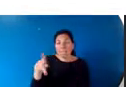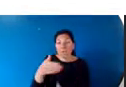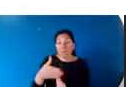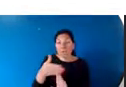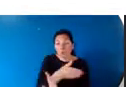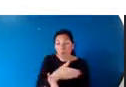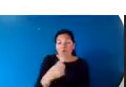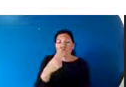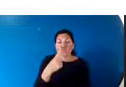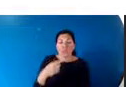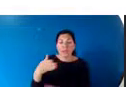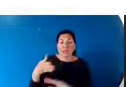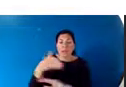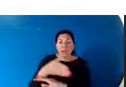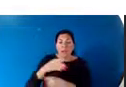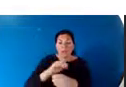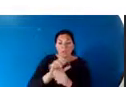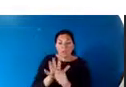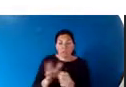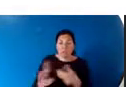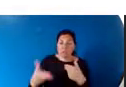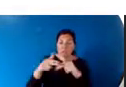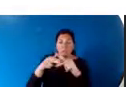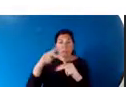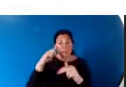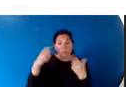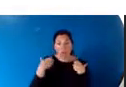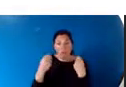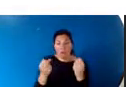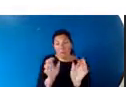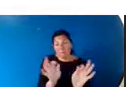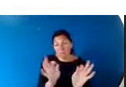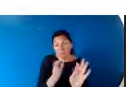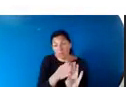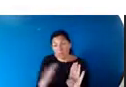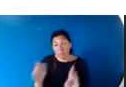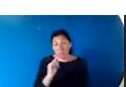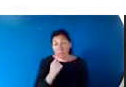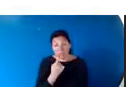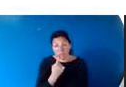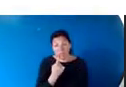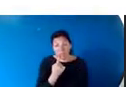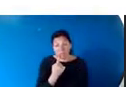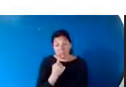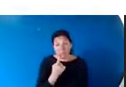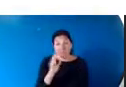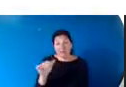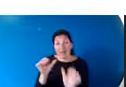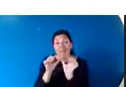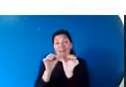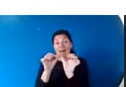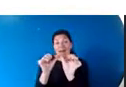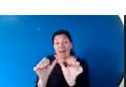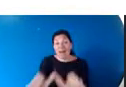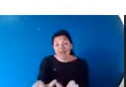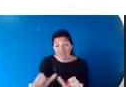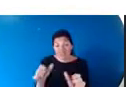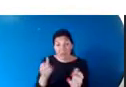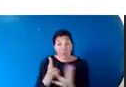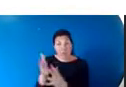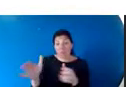the pandemic. had an increase in mental health symptoms all the way from mild all the way to severe, which lasted, by the way, through to the first year of COVID.